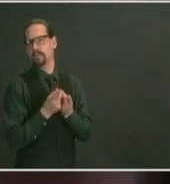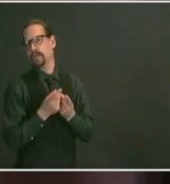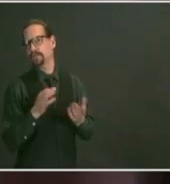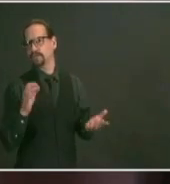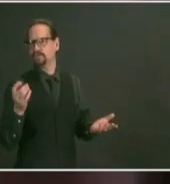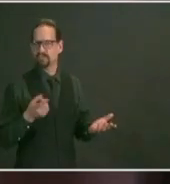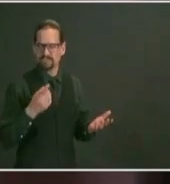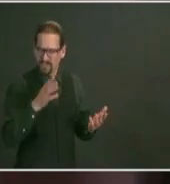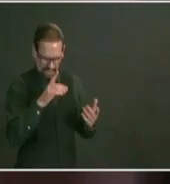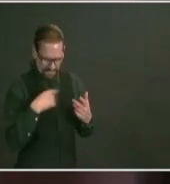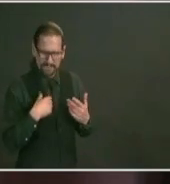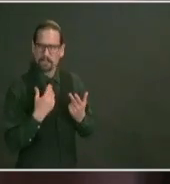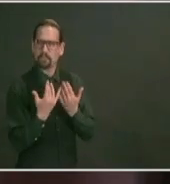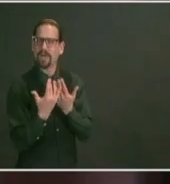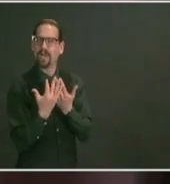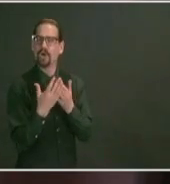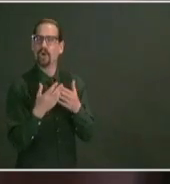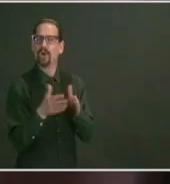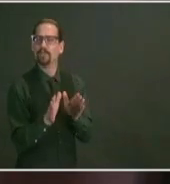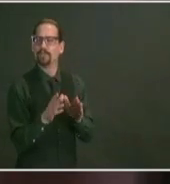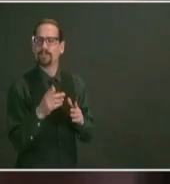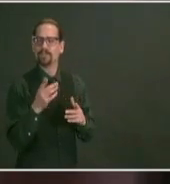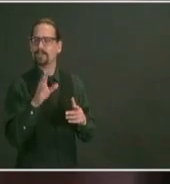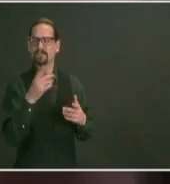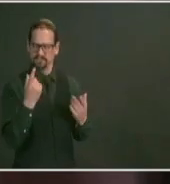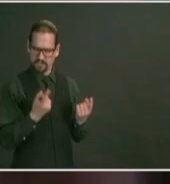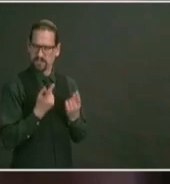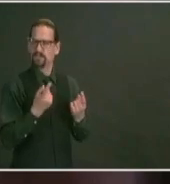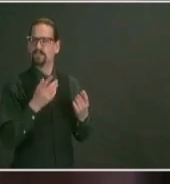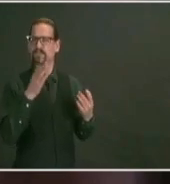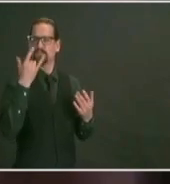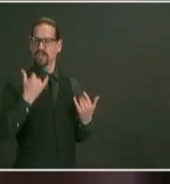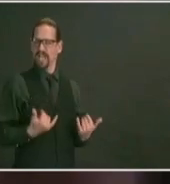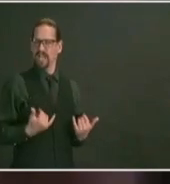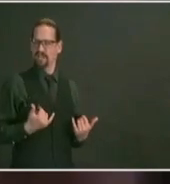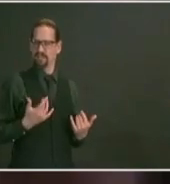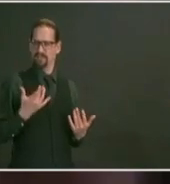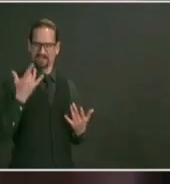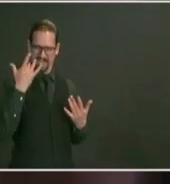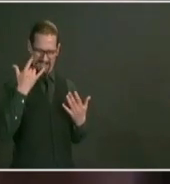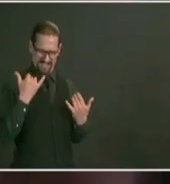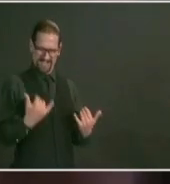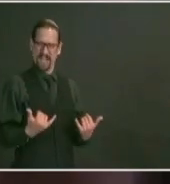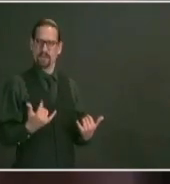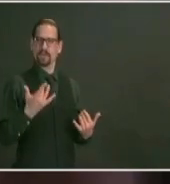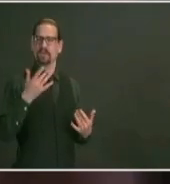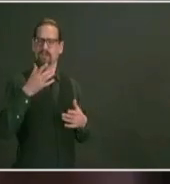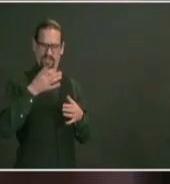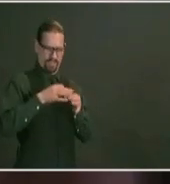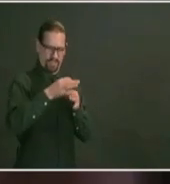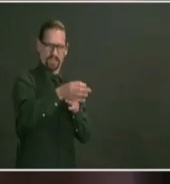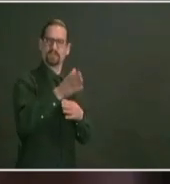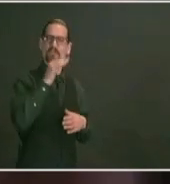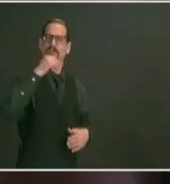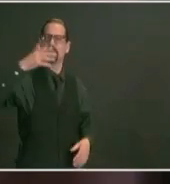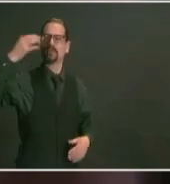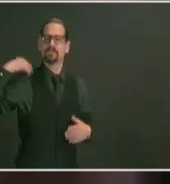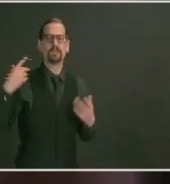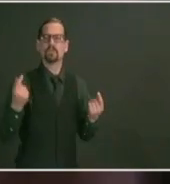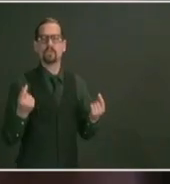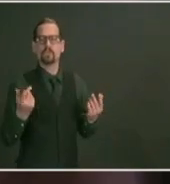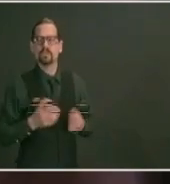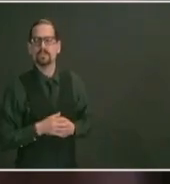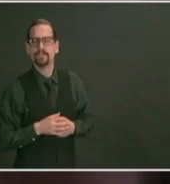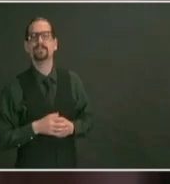it going to look like and why did it take so long to come out well we'll be providing some more details on that we want to make sure that